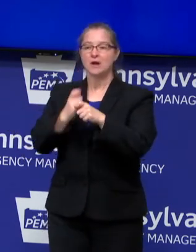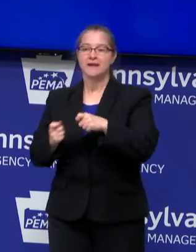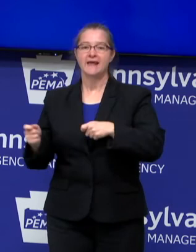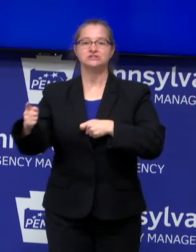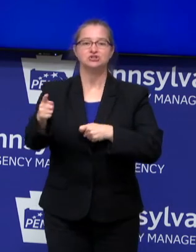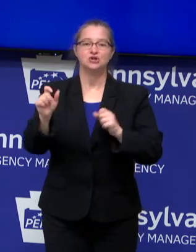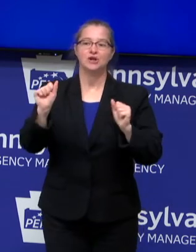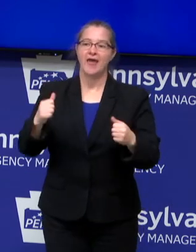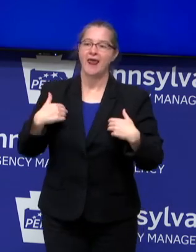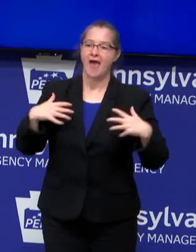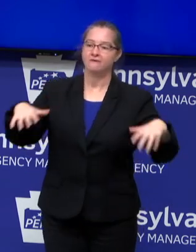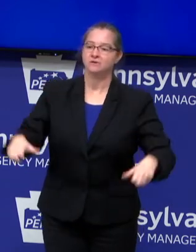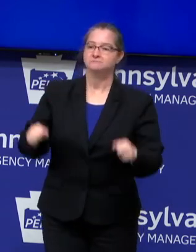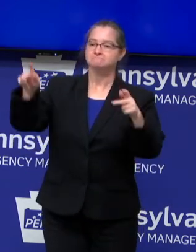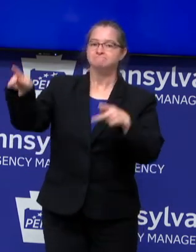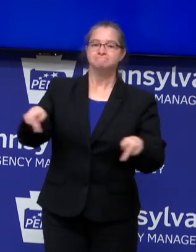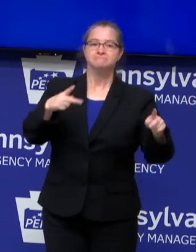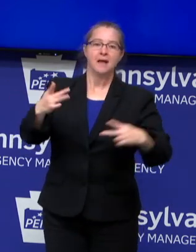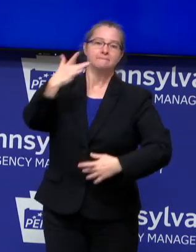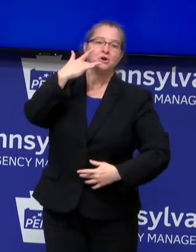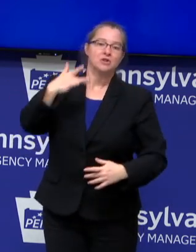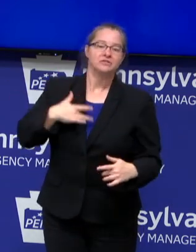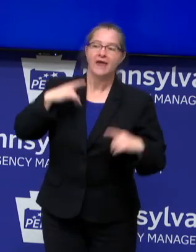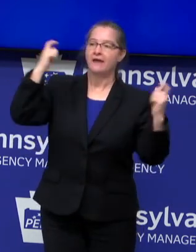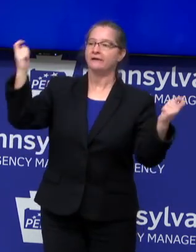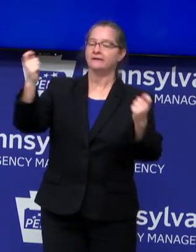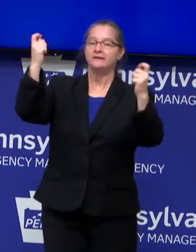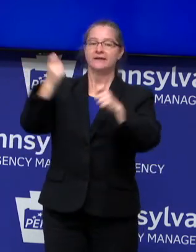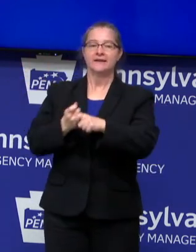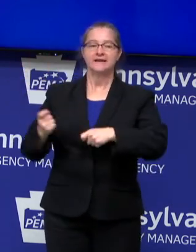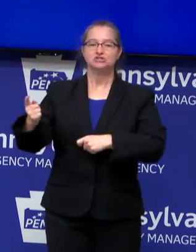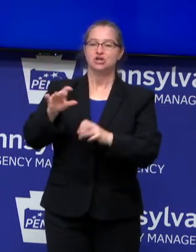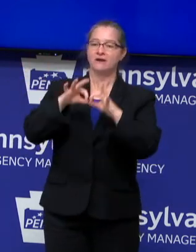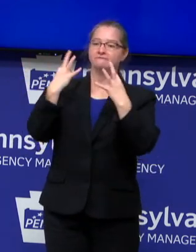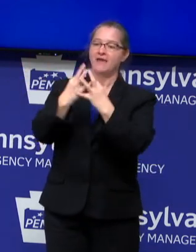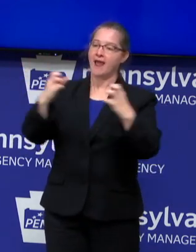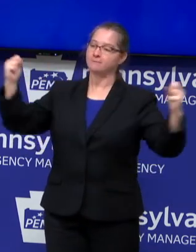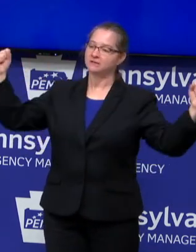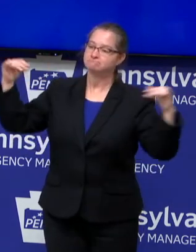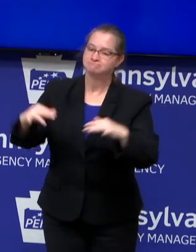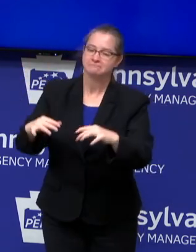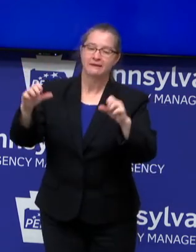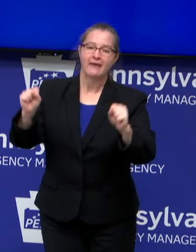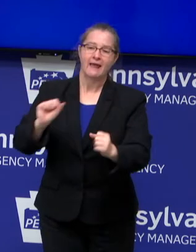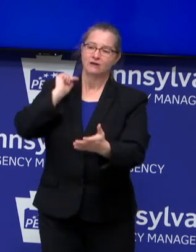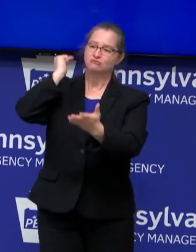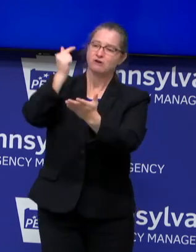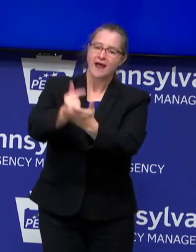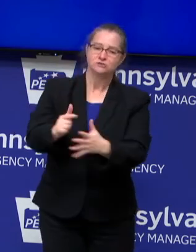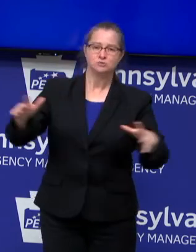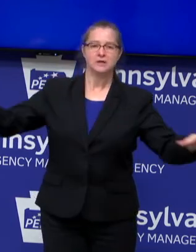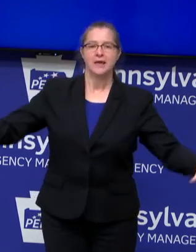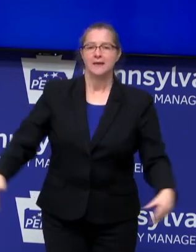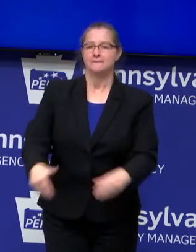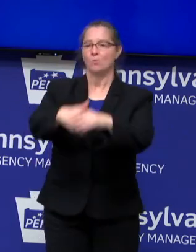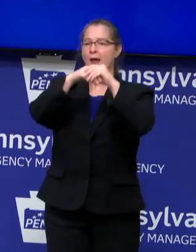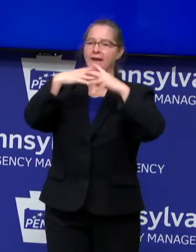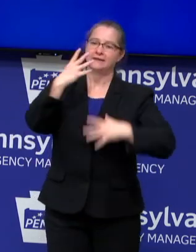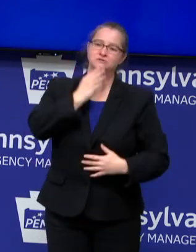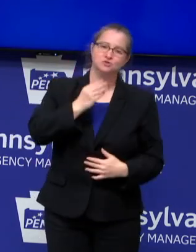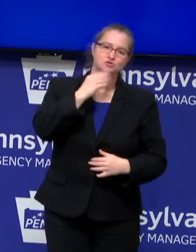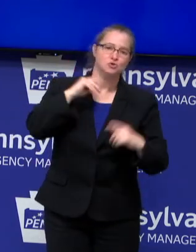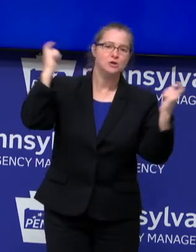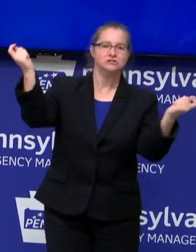celebrations. We're fighting for next year's family gatherings, graduations, weddings, bar and bat mitzvahs,